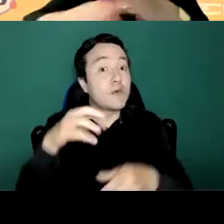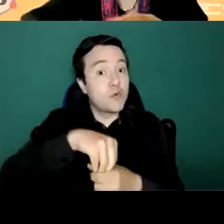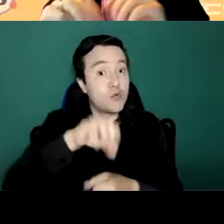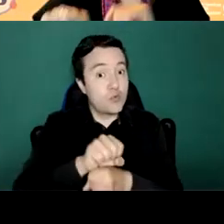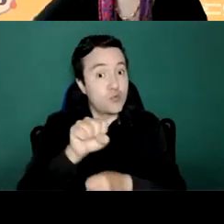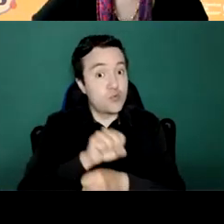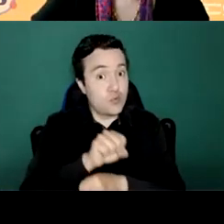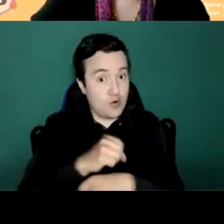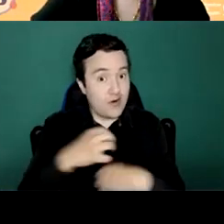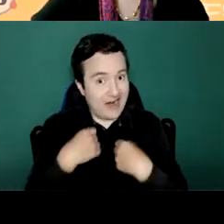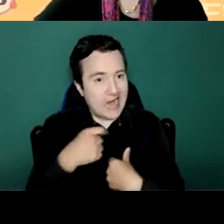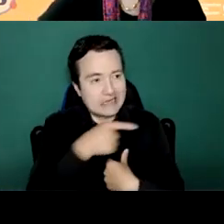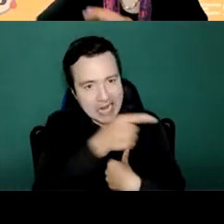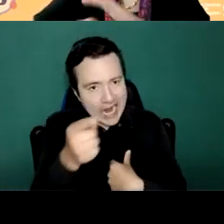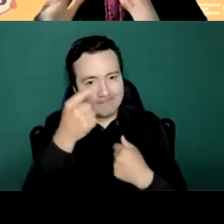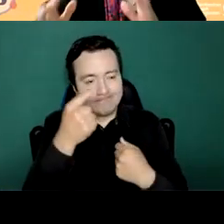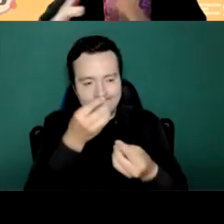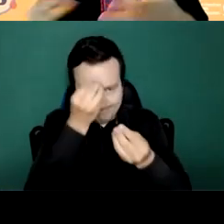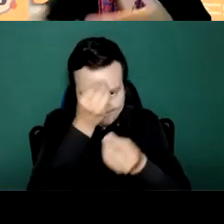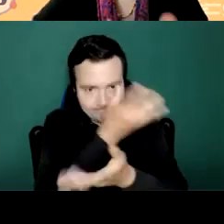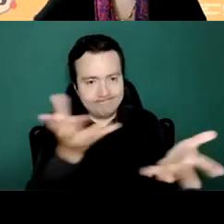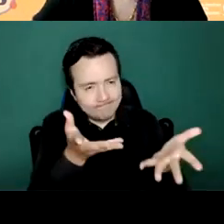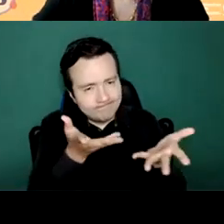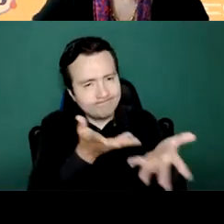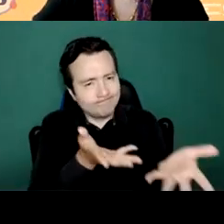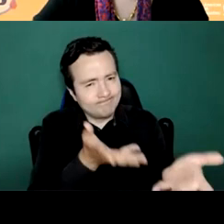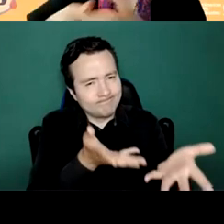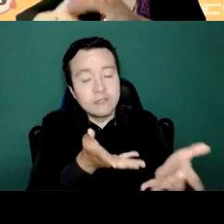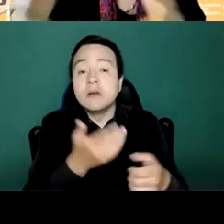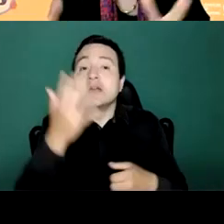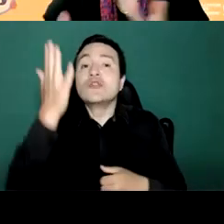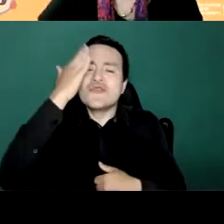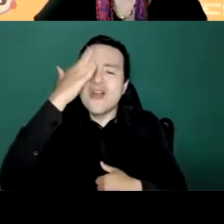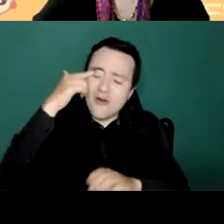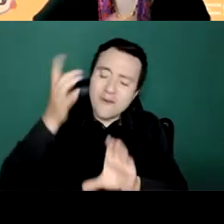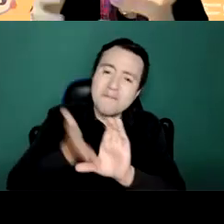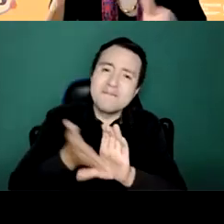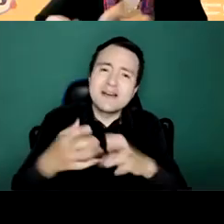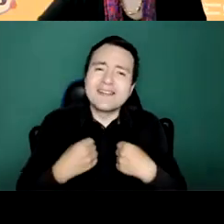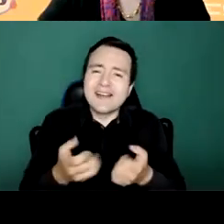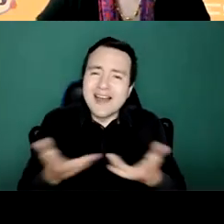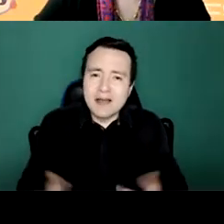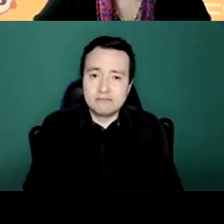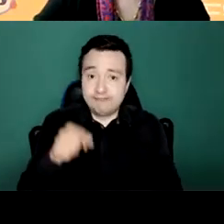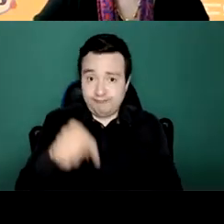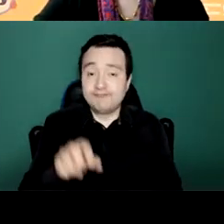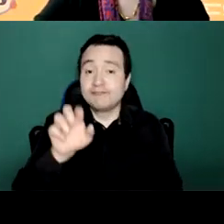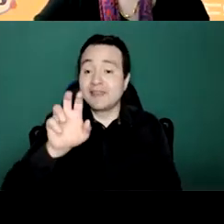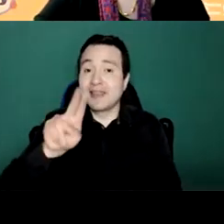health care workers is another priority also uh the use of